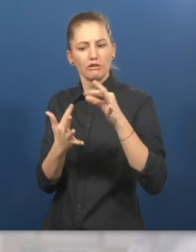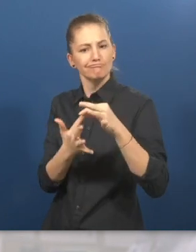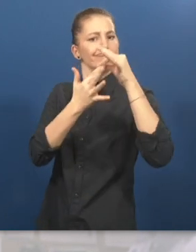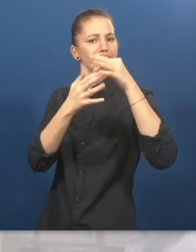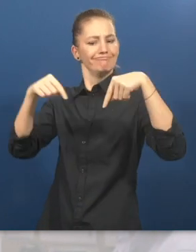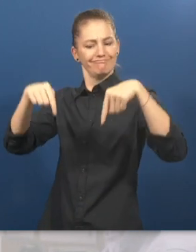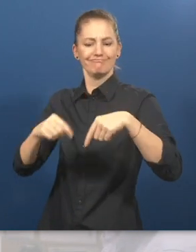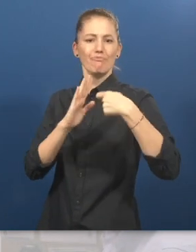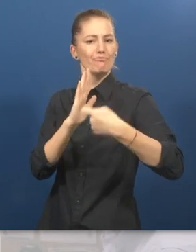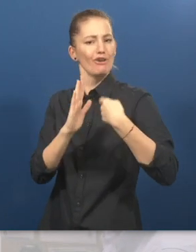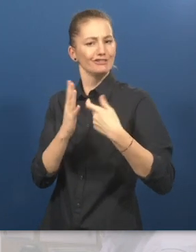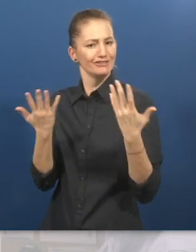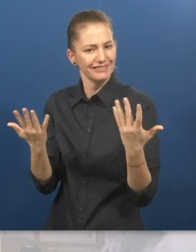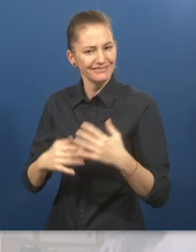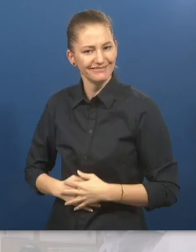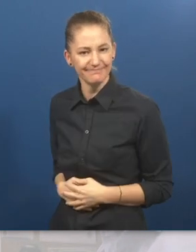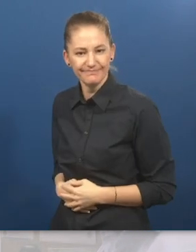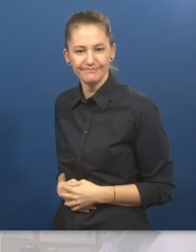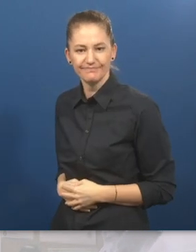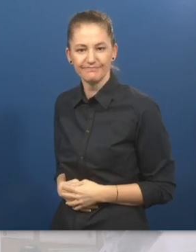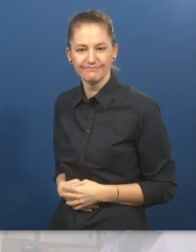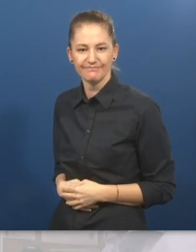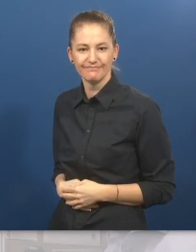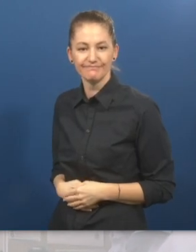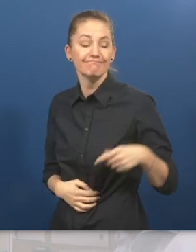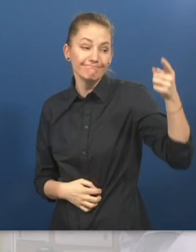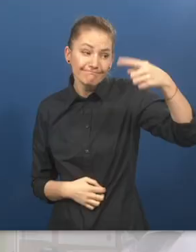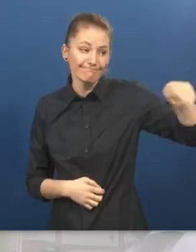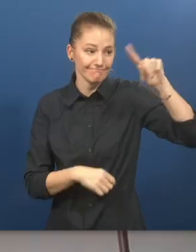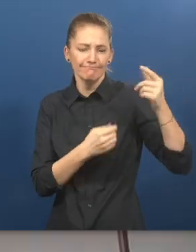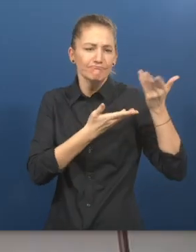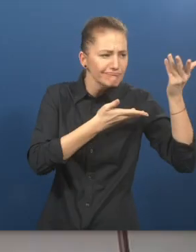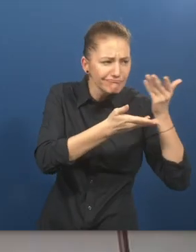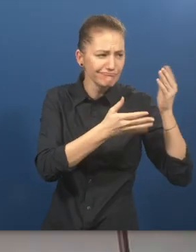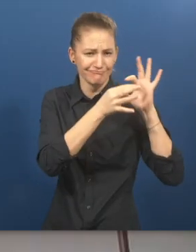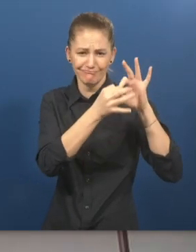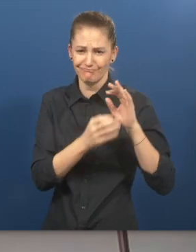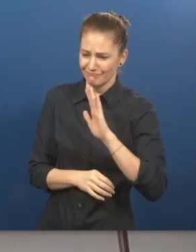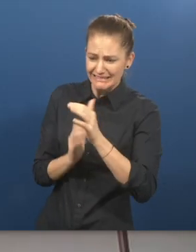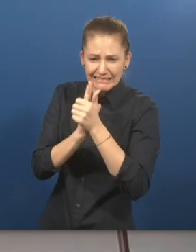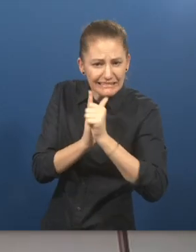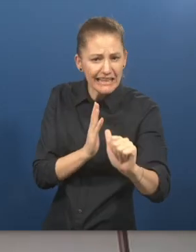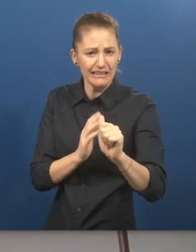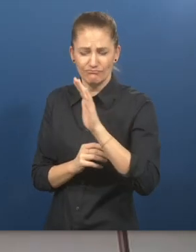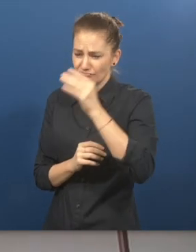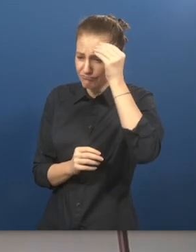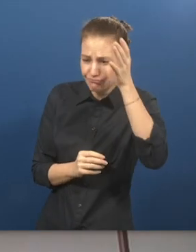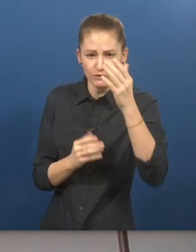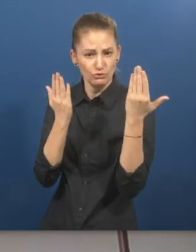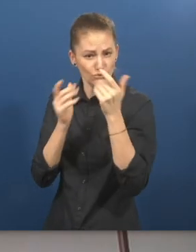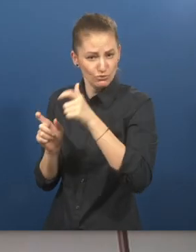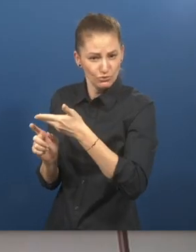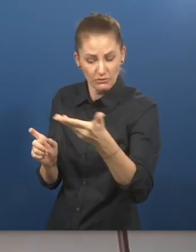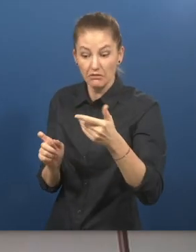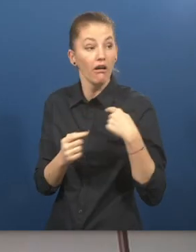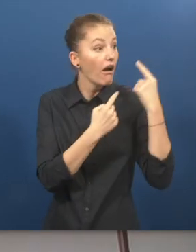into Internship Program? Again, Suzanne Colbert. That employers are asked to hire based on the skills